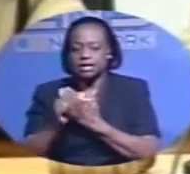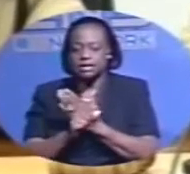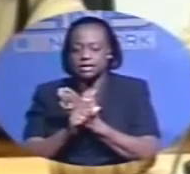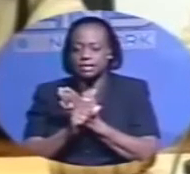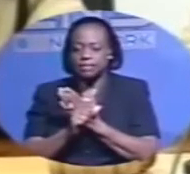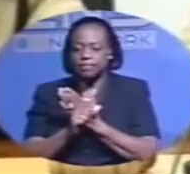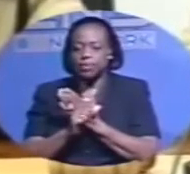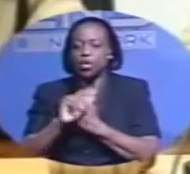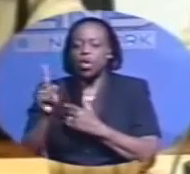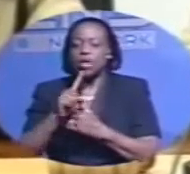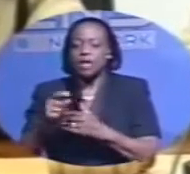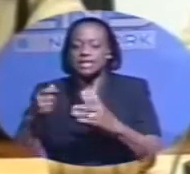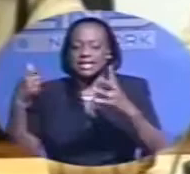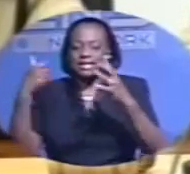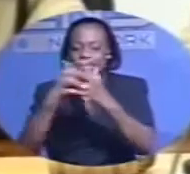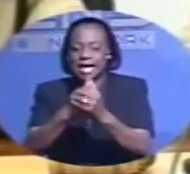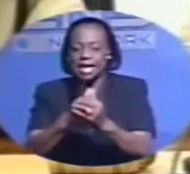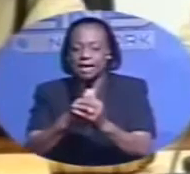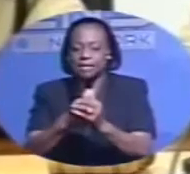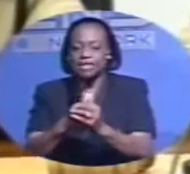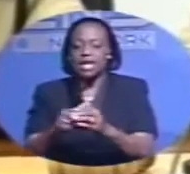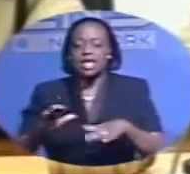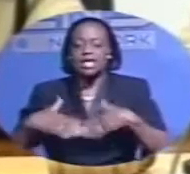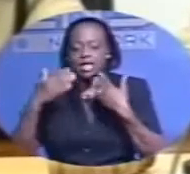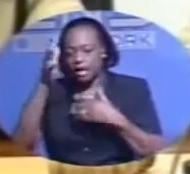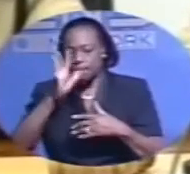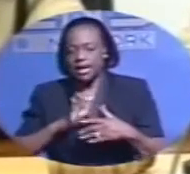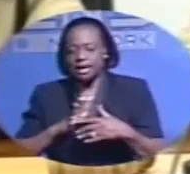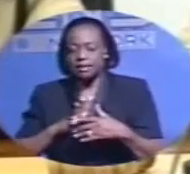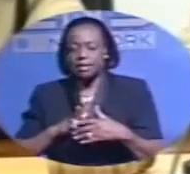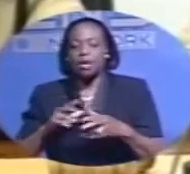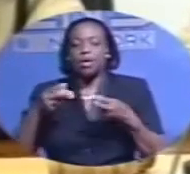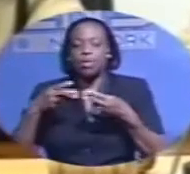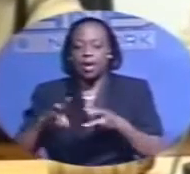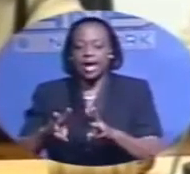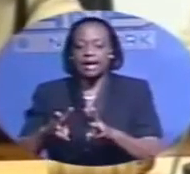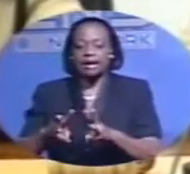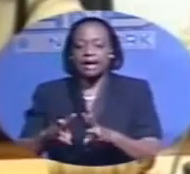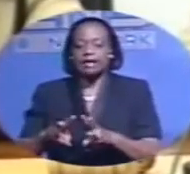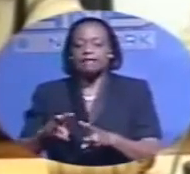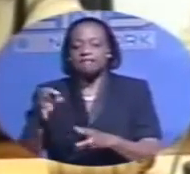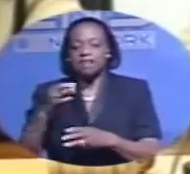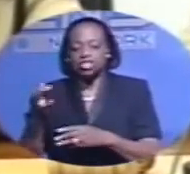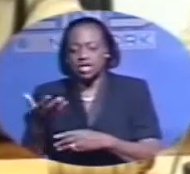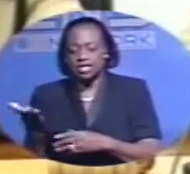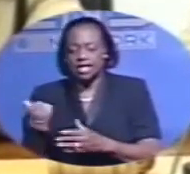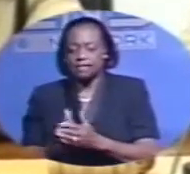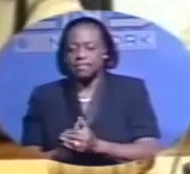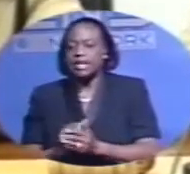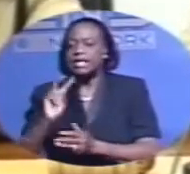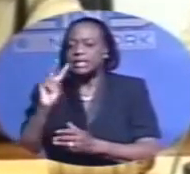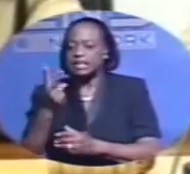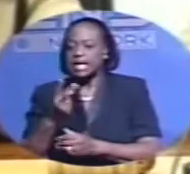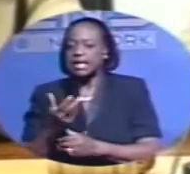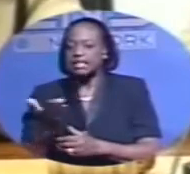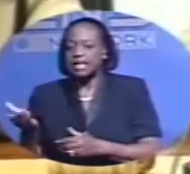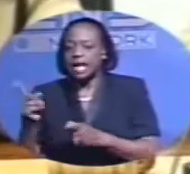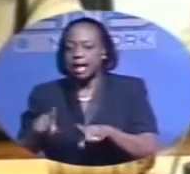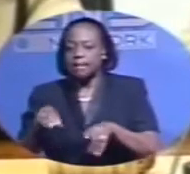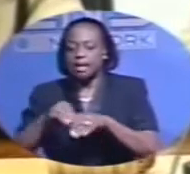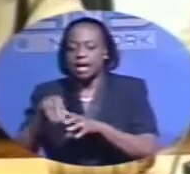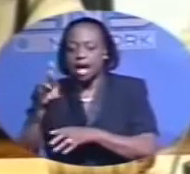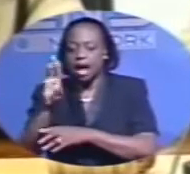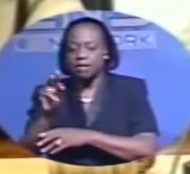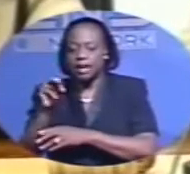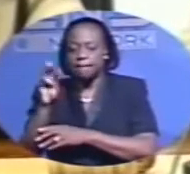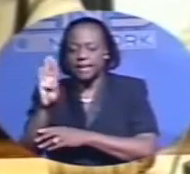was attacked by some young men while attending a function there. And a second incident that took place at Arum Bailey